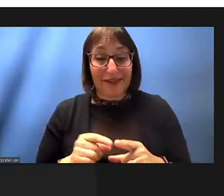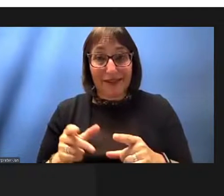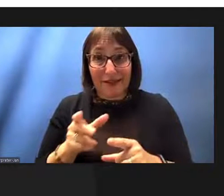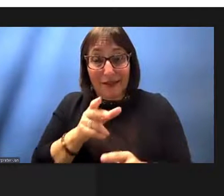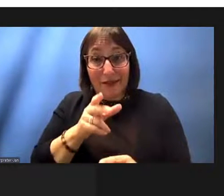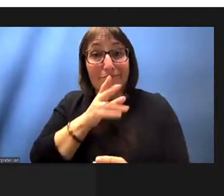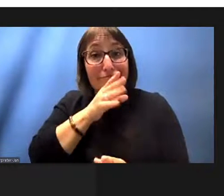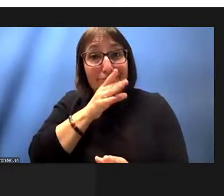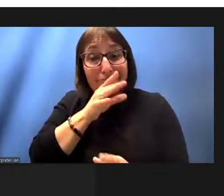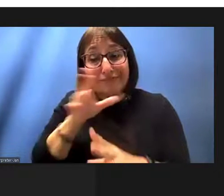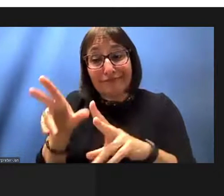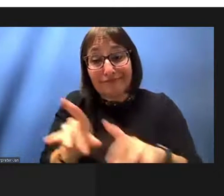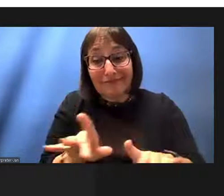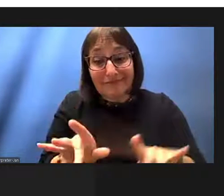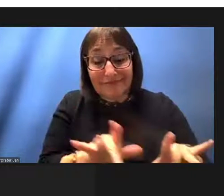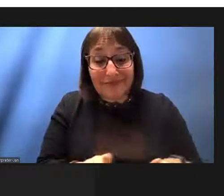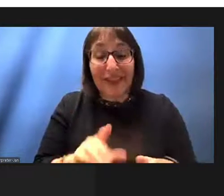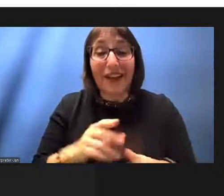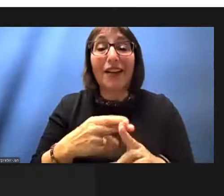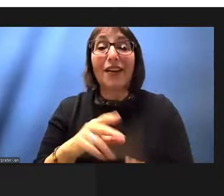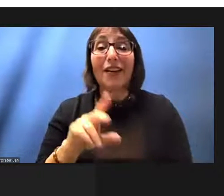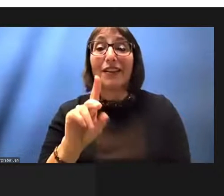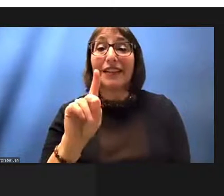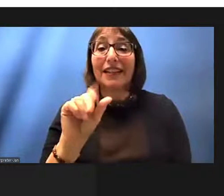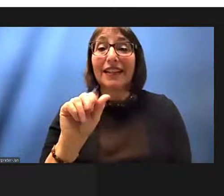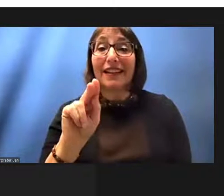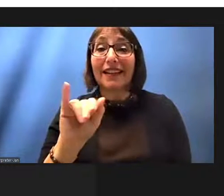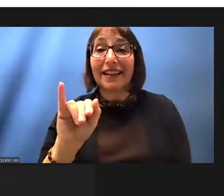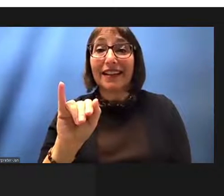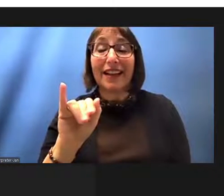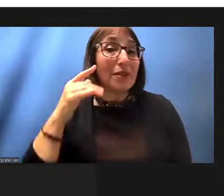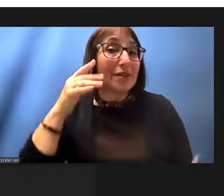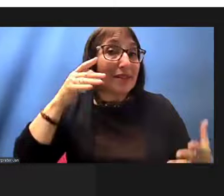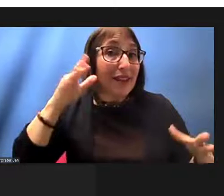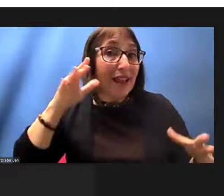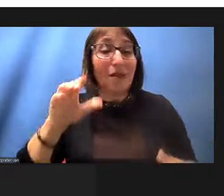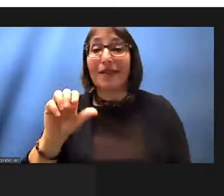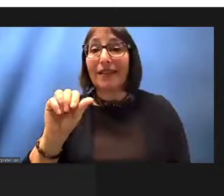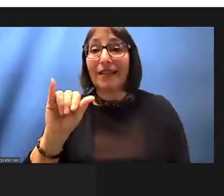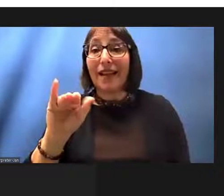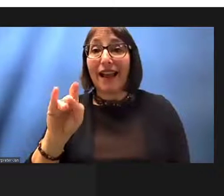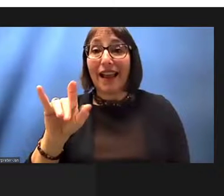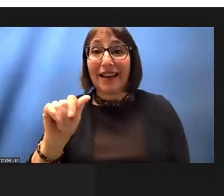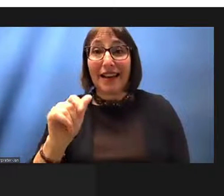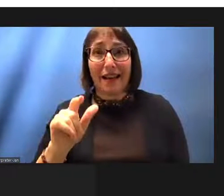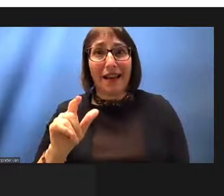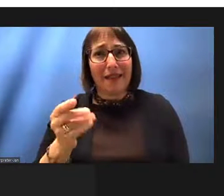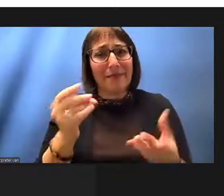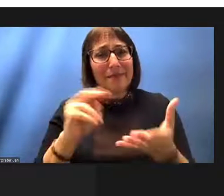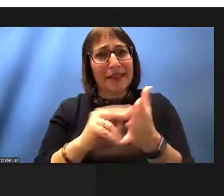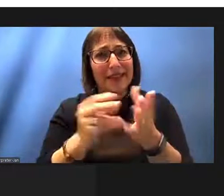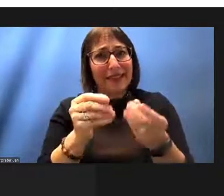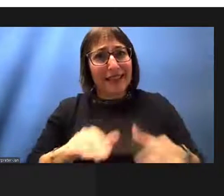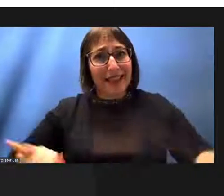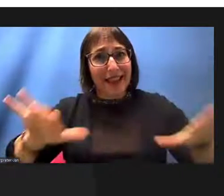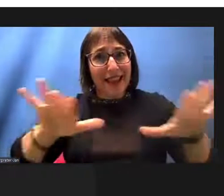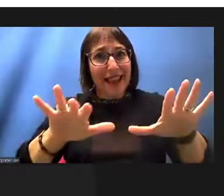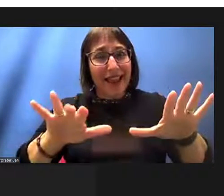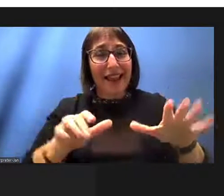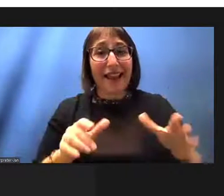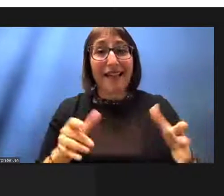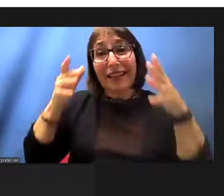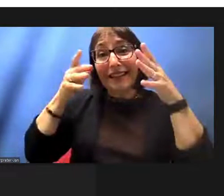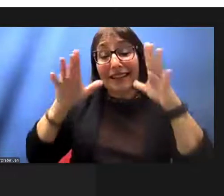kani aina kani meaning the sound and aina is our land so the the sound coming